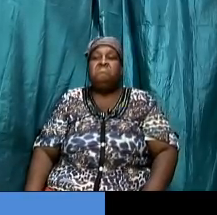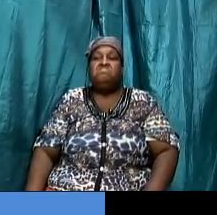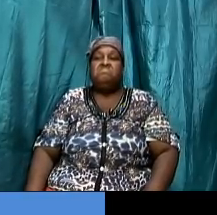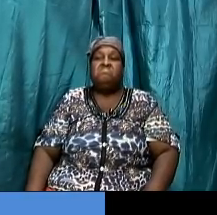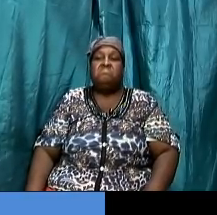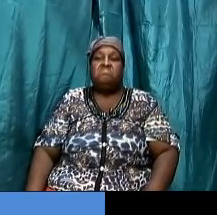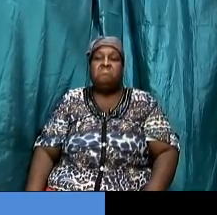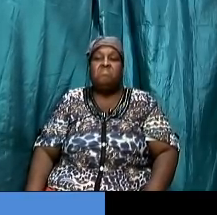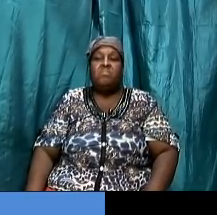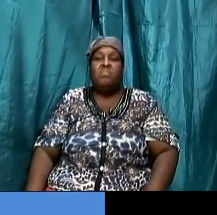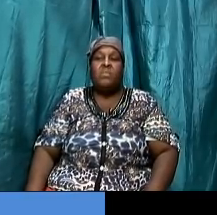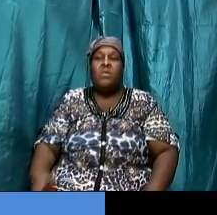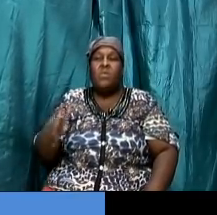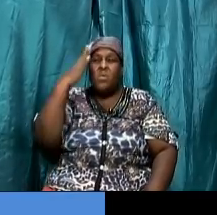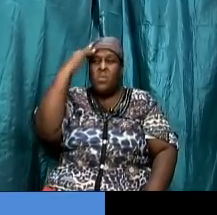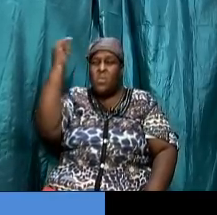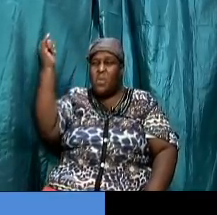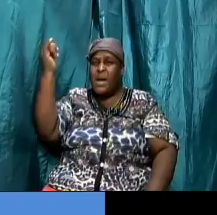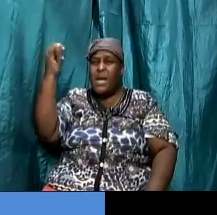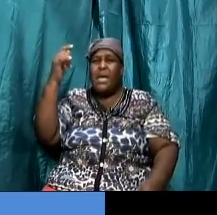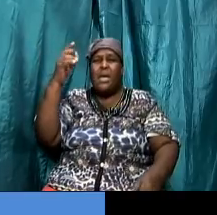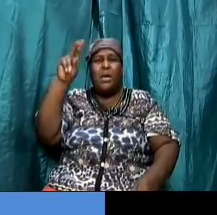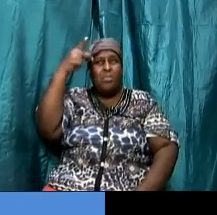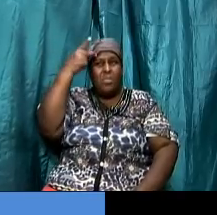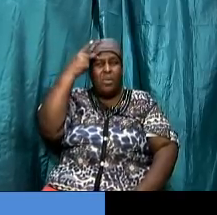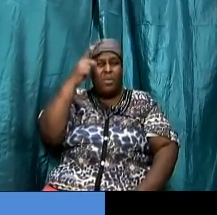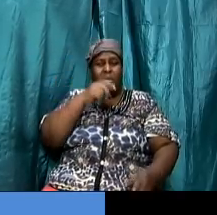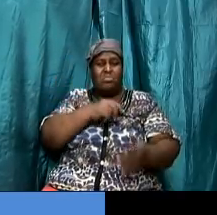but why did paul write this